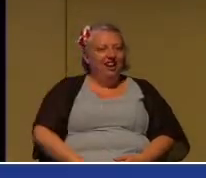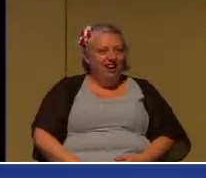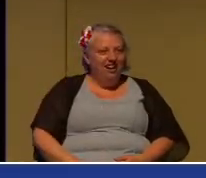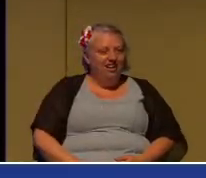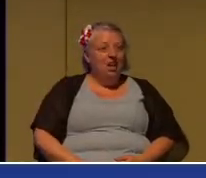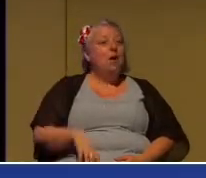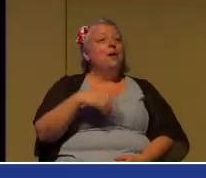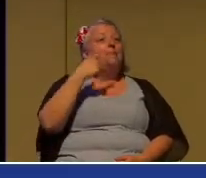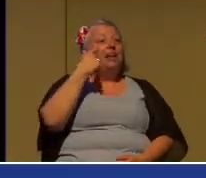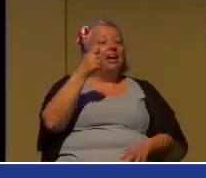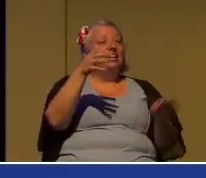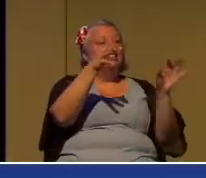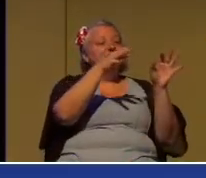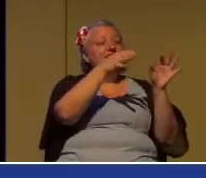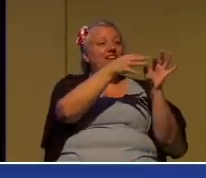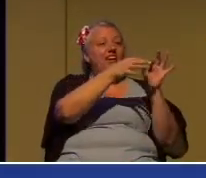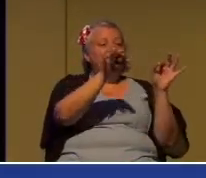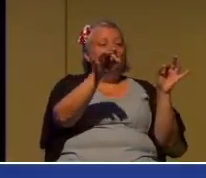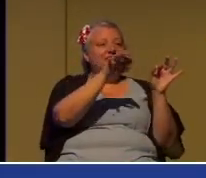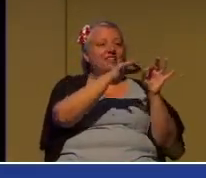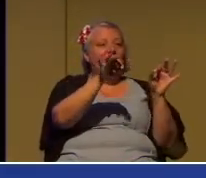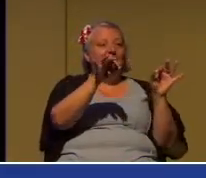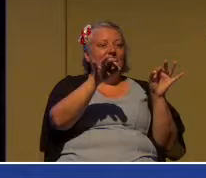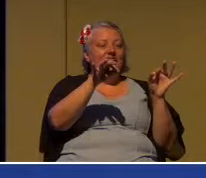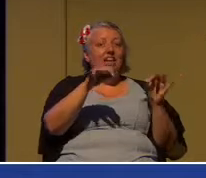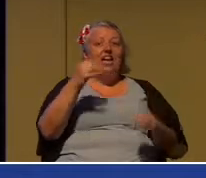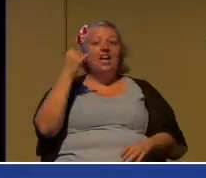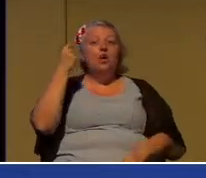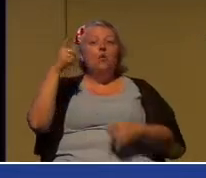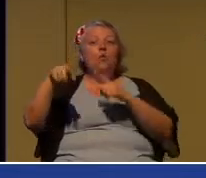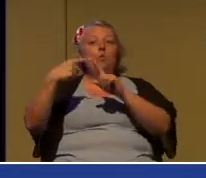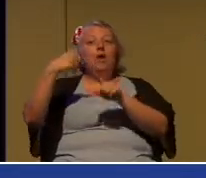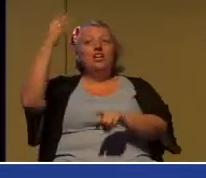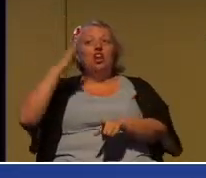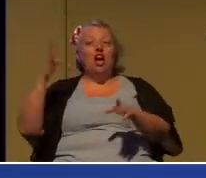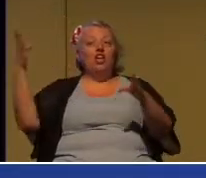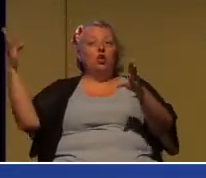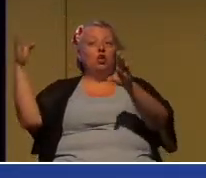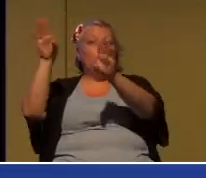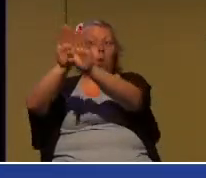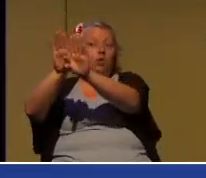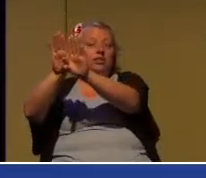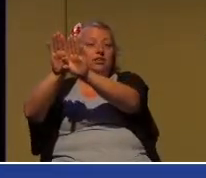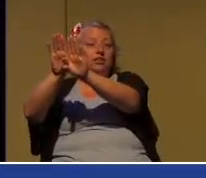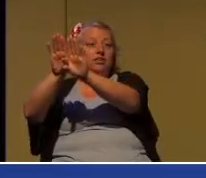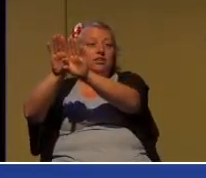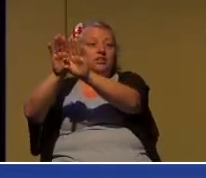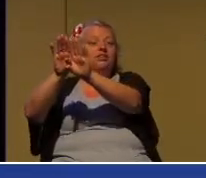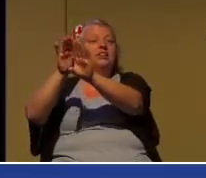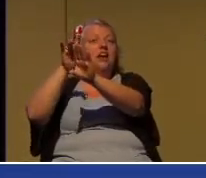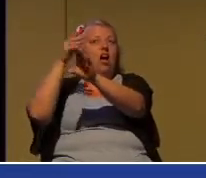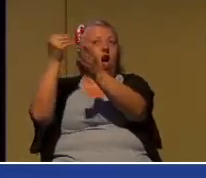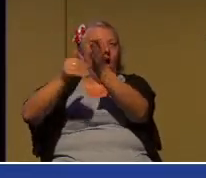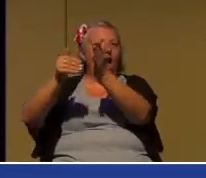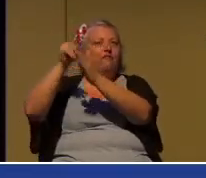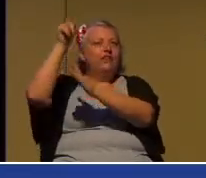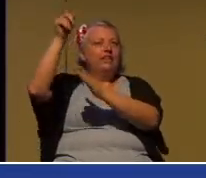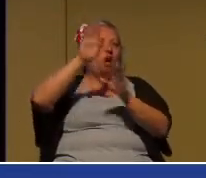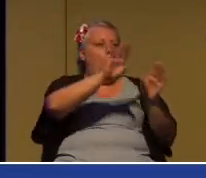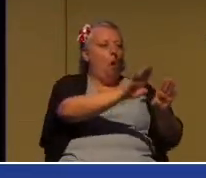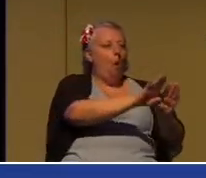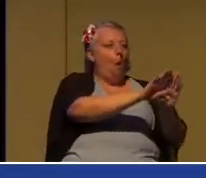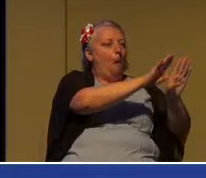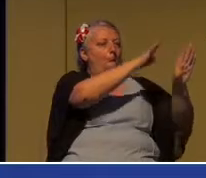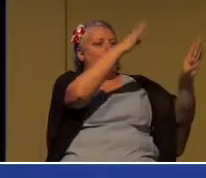what's the rest? He often will open